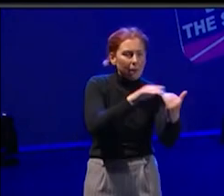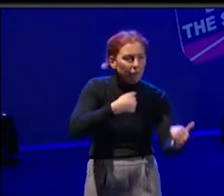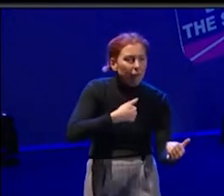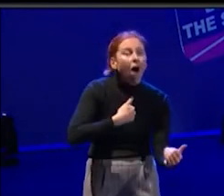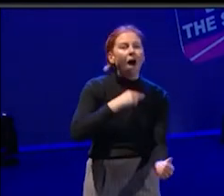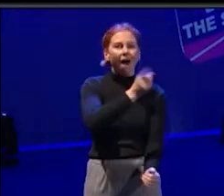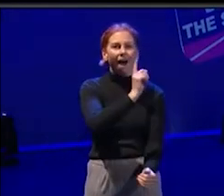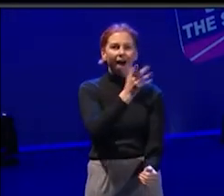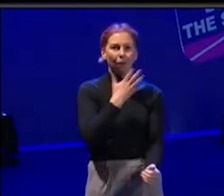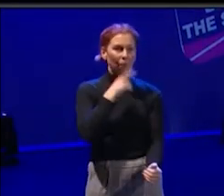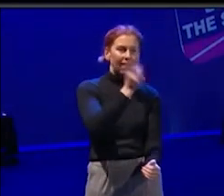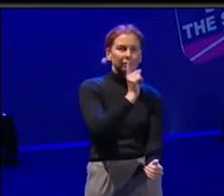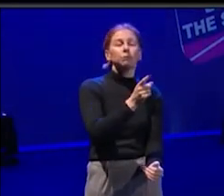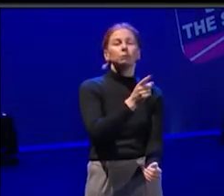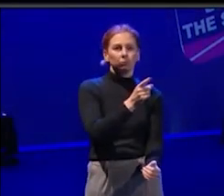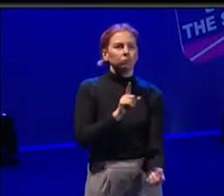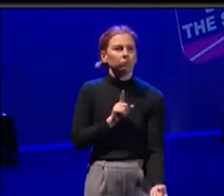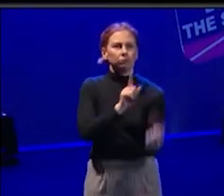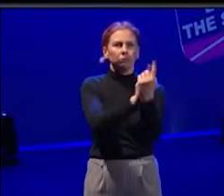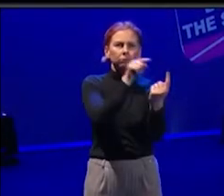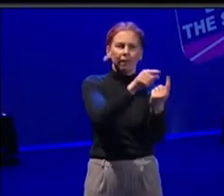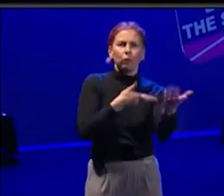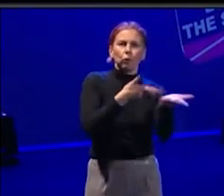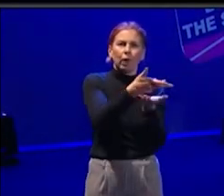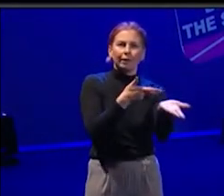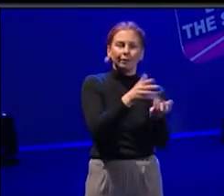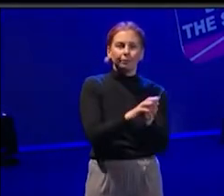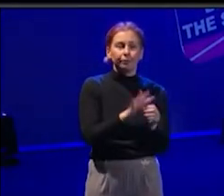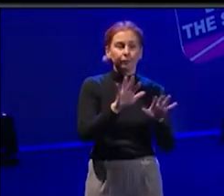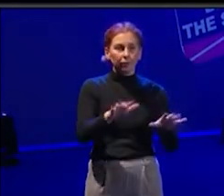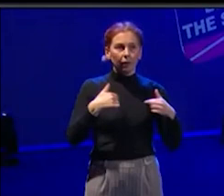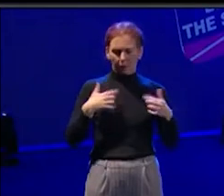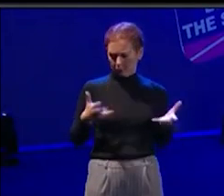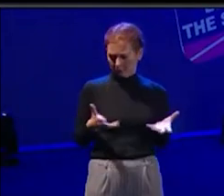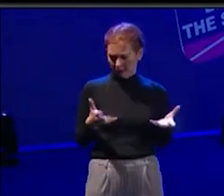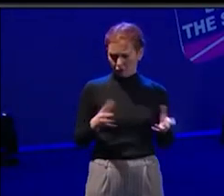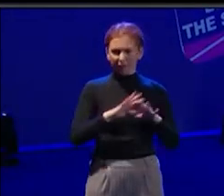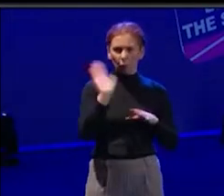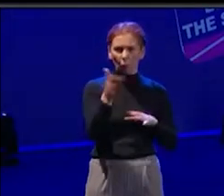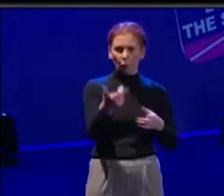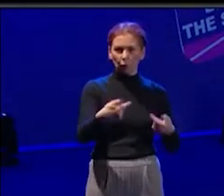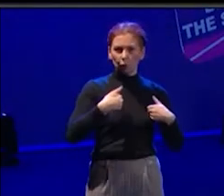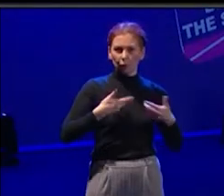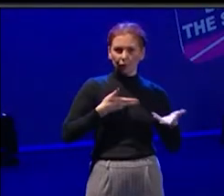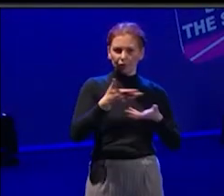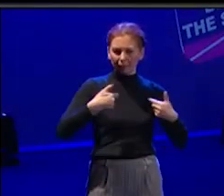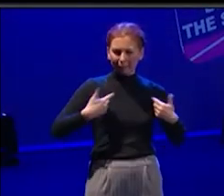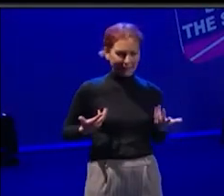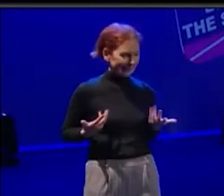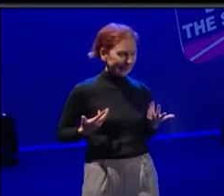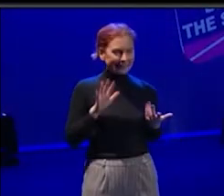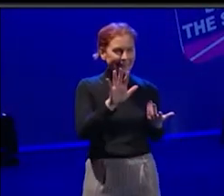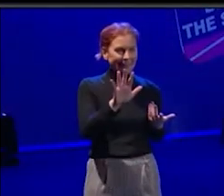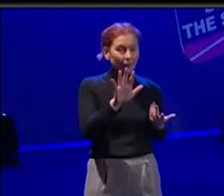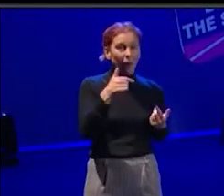for a chat. Like, I never, like, I'm now encouraging everyone to chat to me, but, like, I never turned down anyone for a chat. Like, when I was